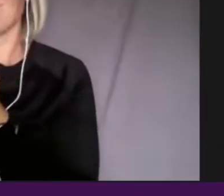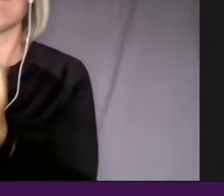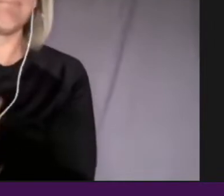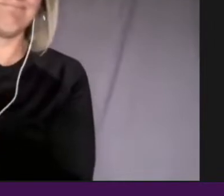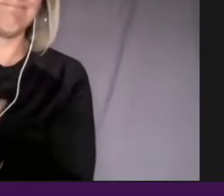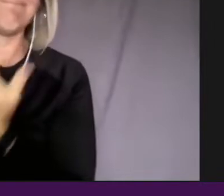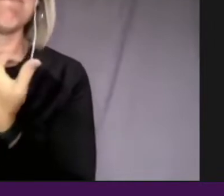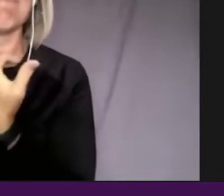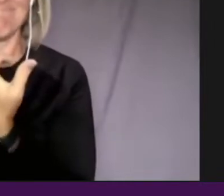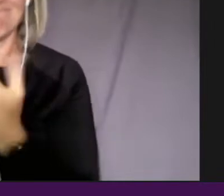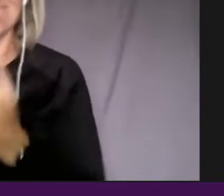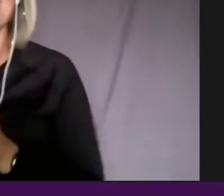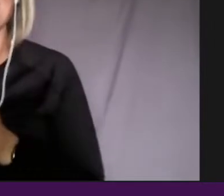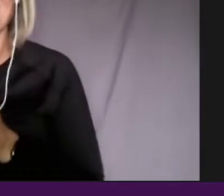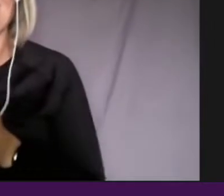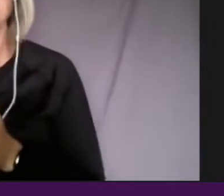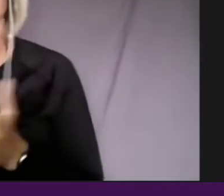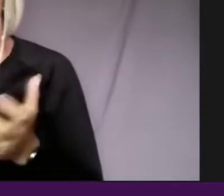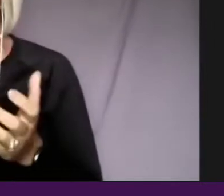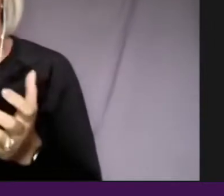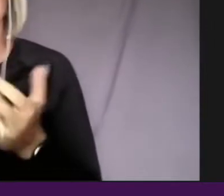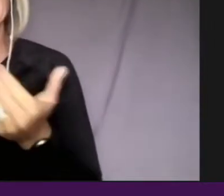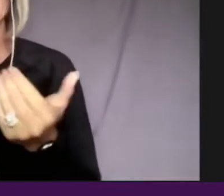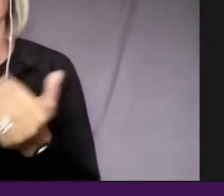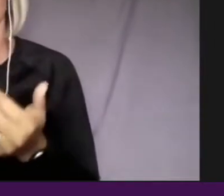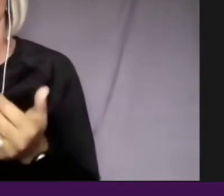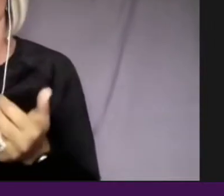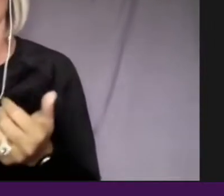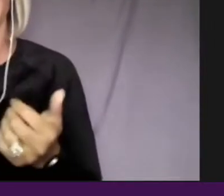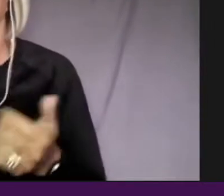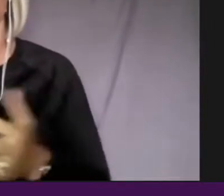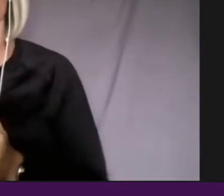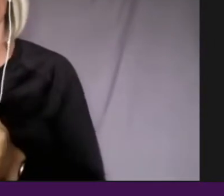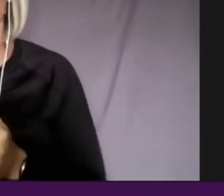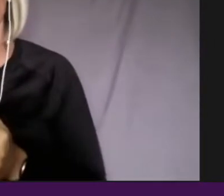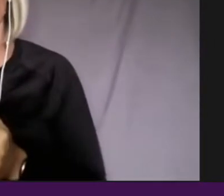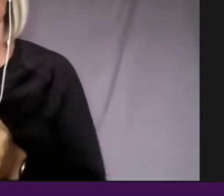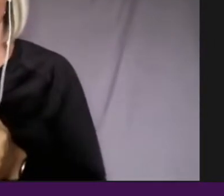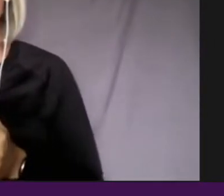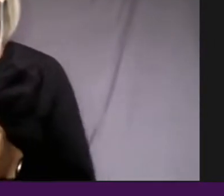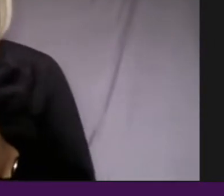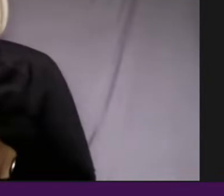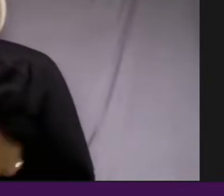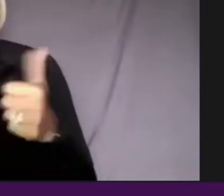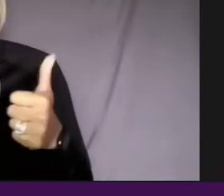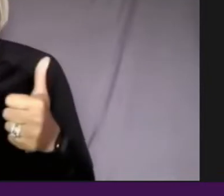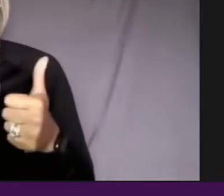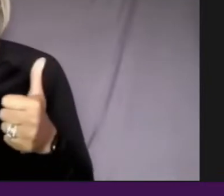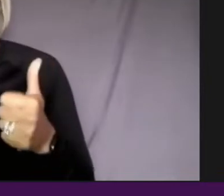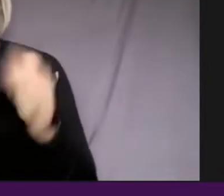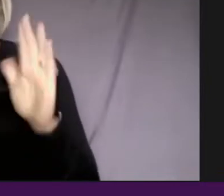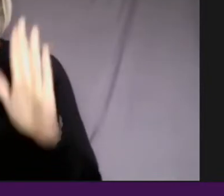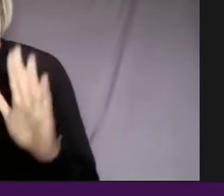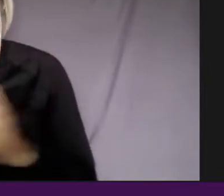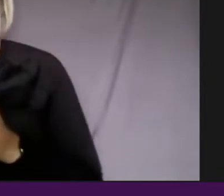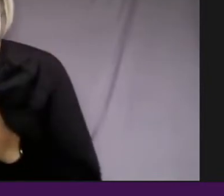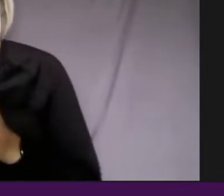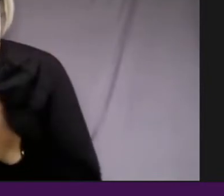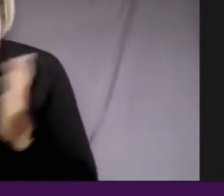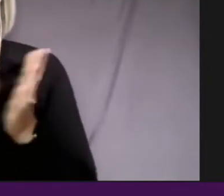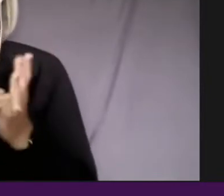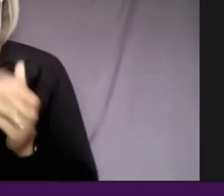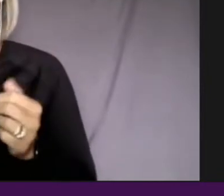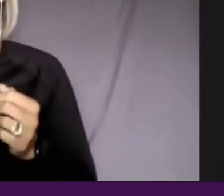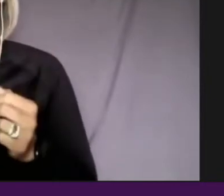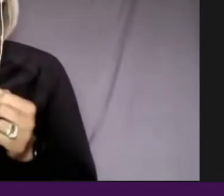Um, so like I said, it was an easy yes. Great. Um, that's, I mean that, like I said, I was so excited to find out,